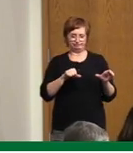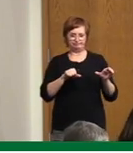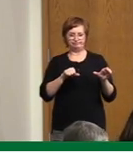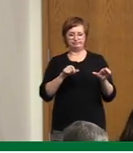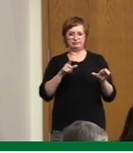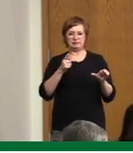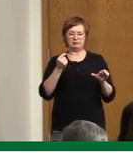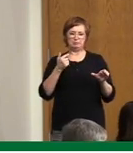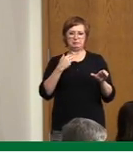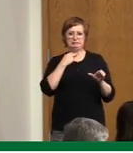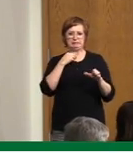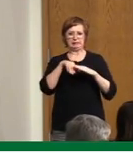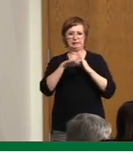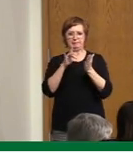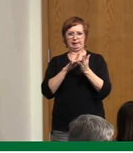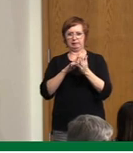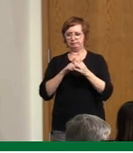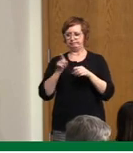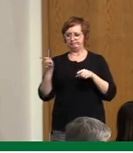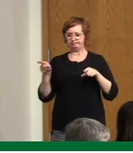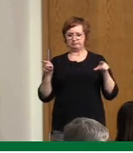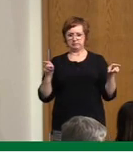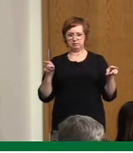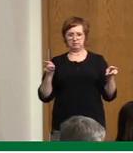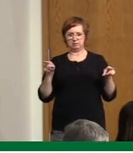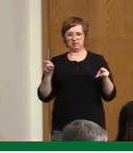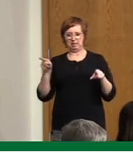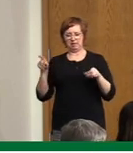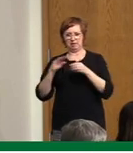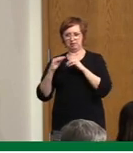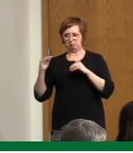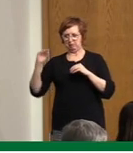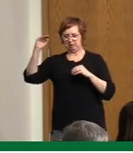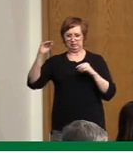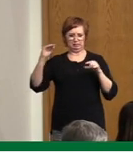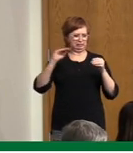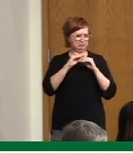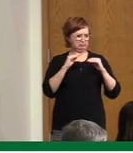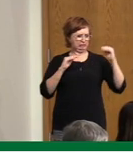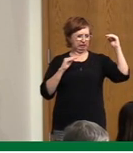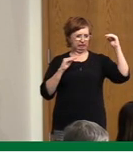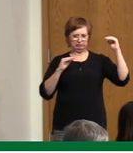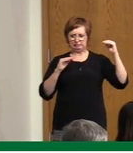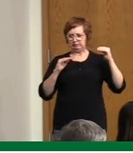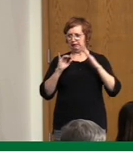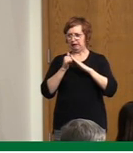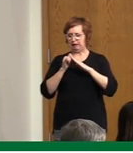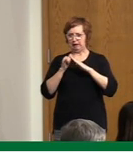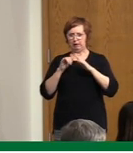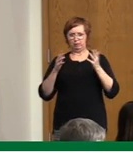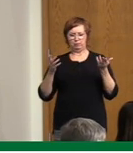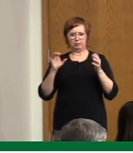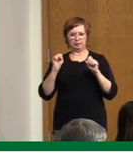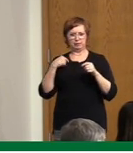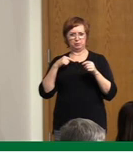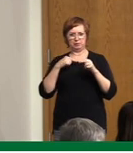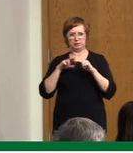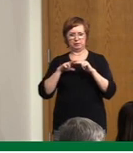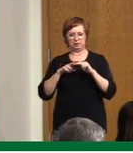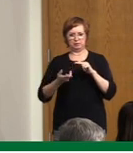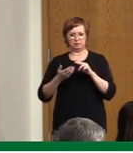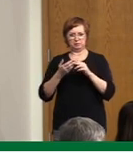case increase, for us to be able to lower our case without taking action that involves limiting